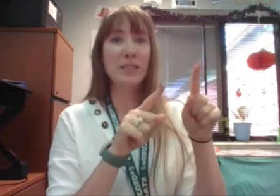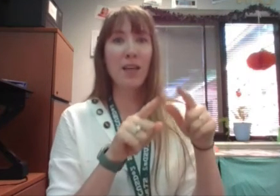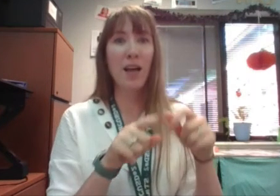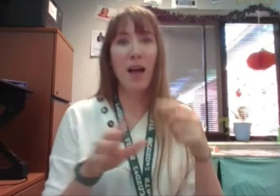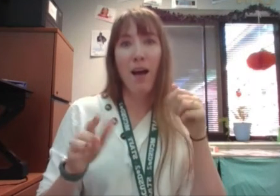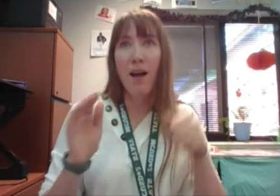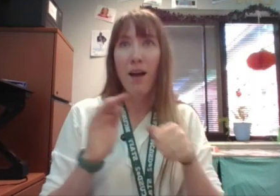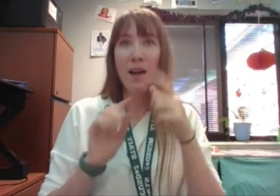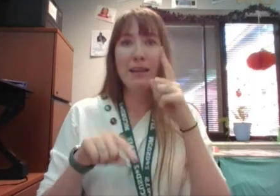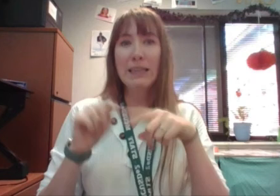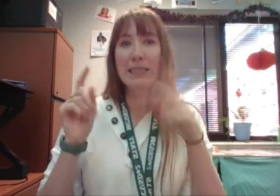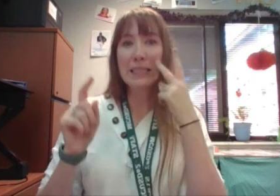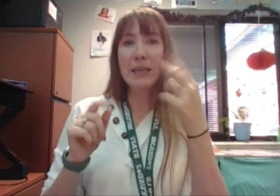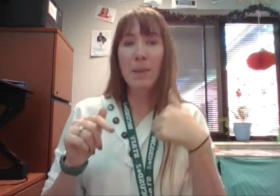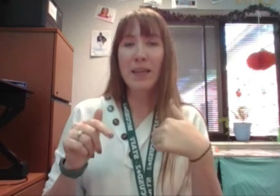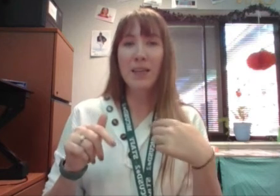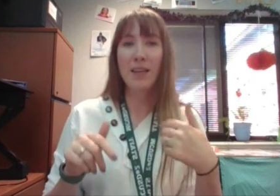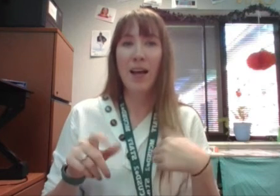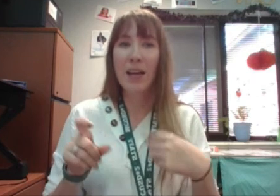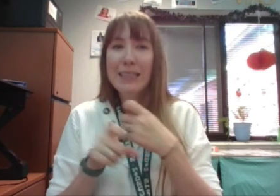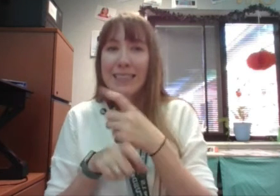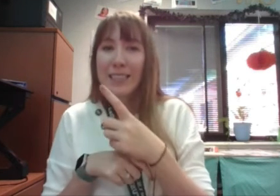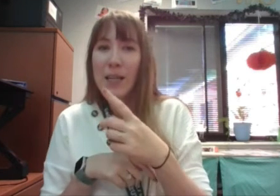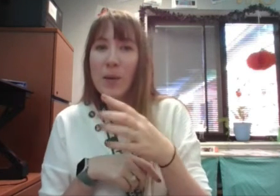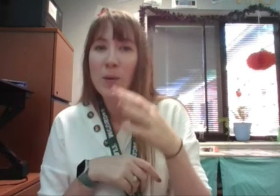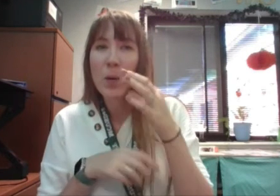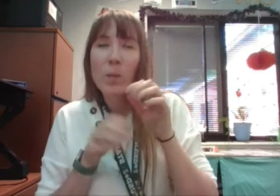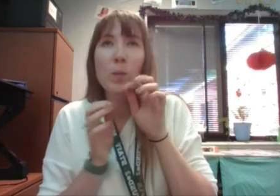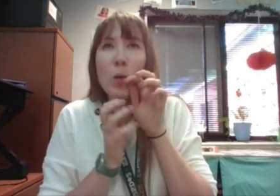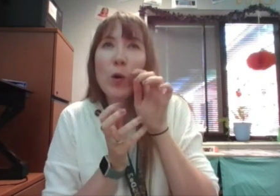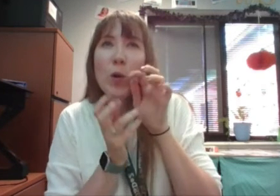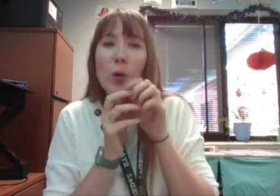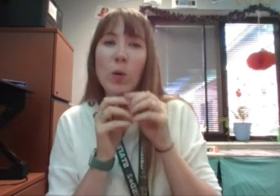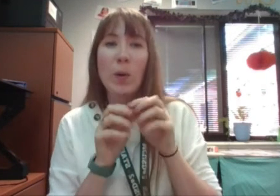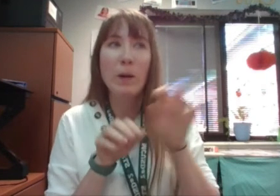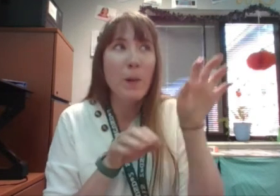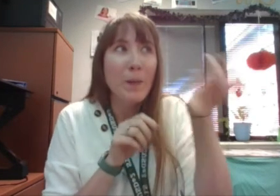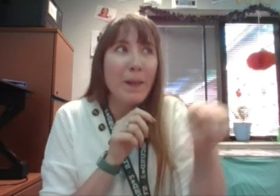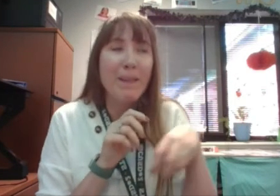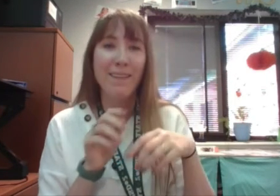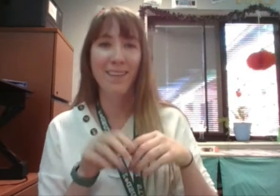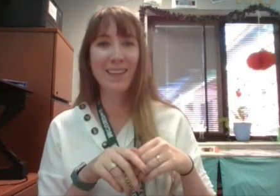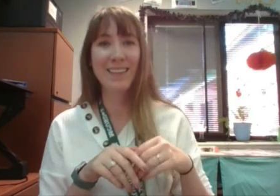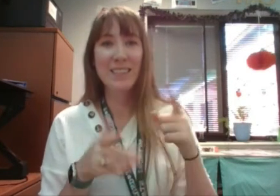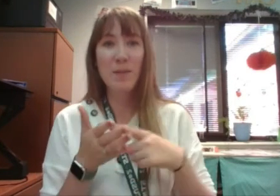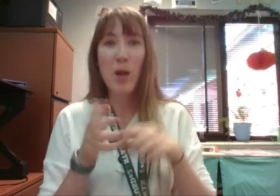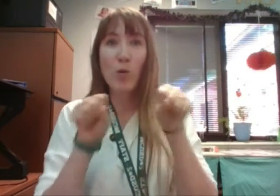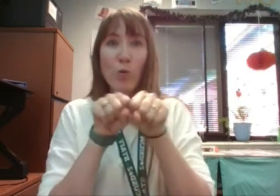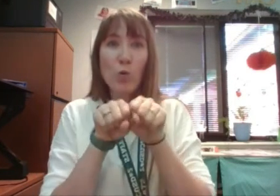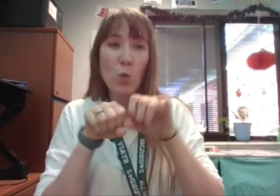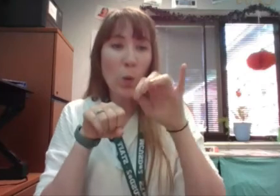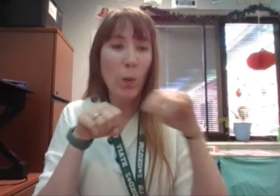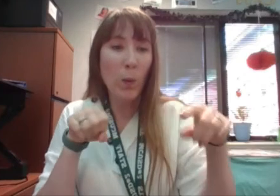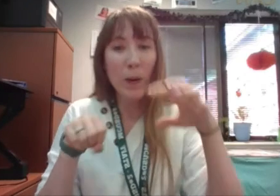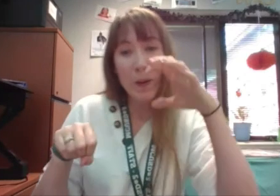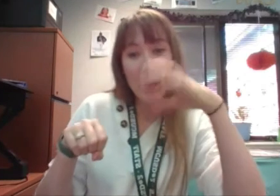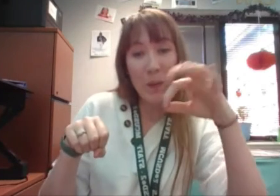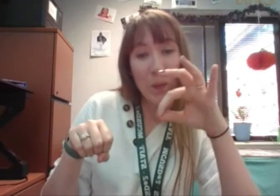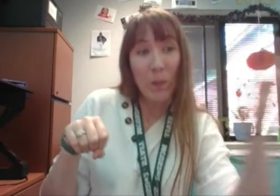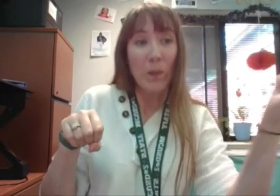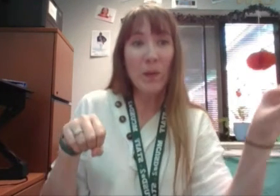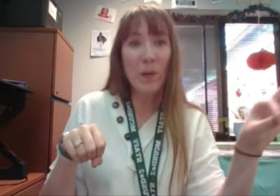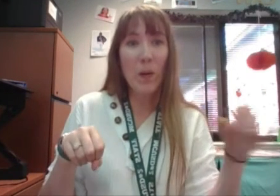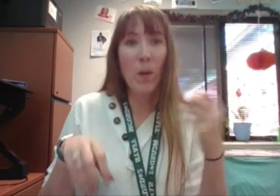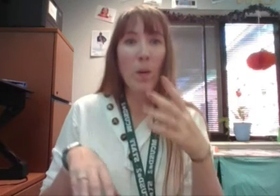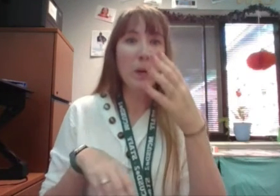them with ghostly purrs or a little scratch at an ankle. Sometimes I even tug on a shoelace till it comes loose or drag a